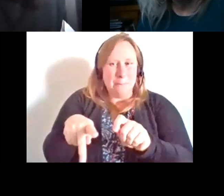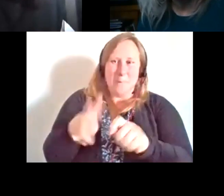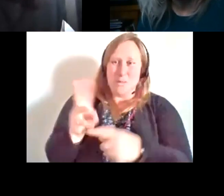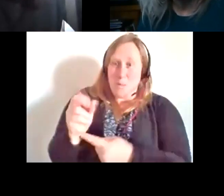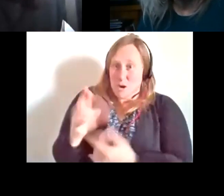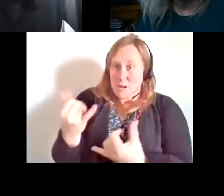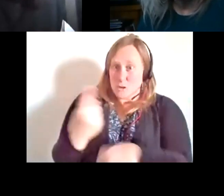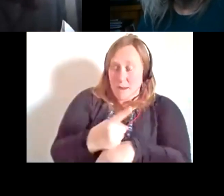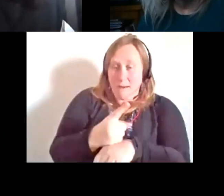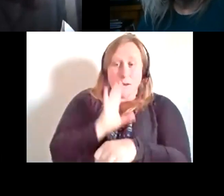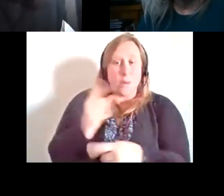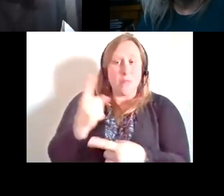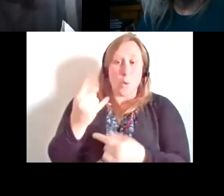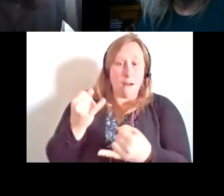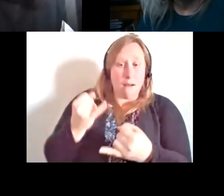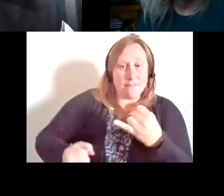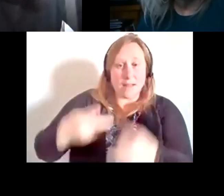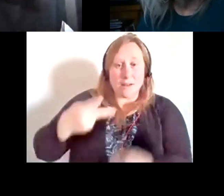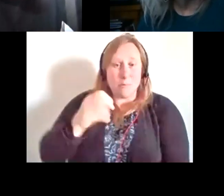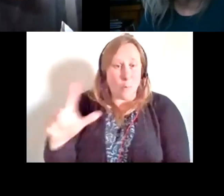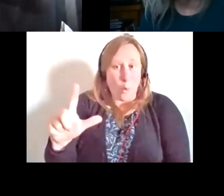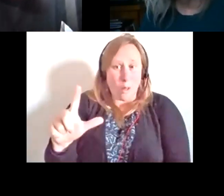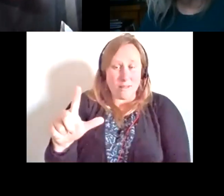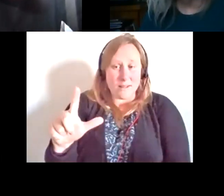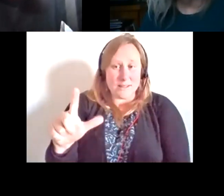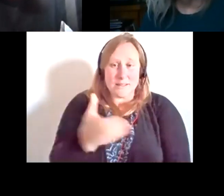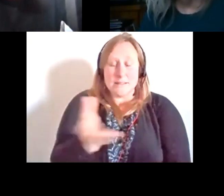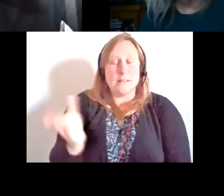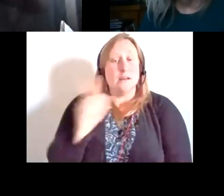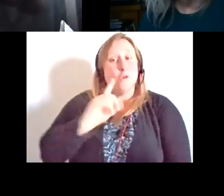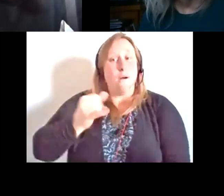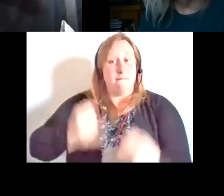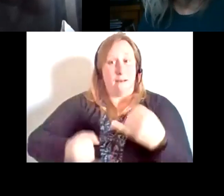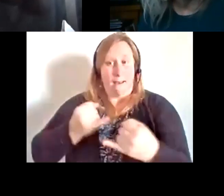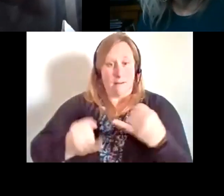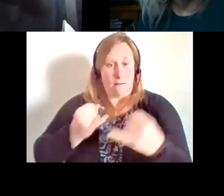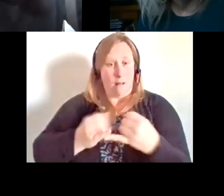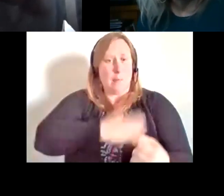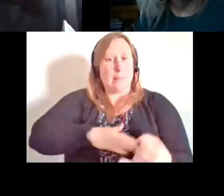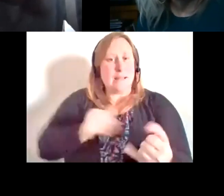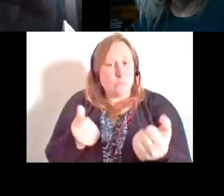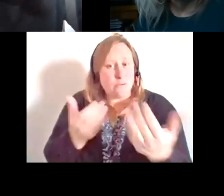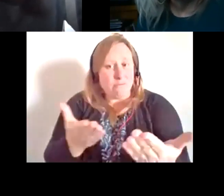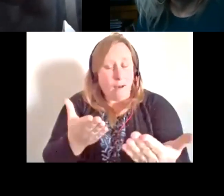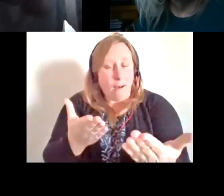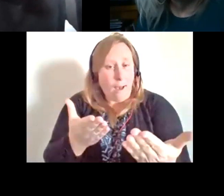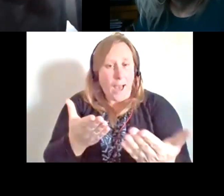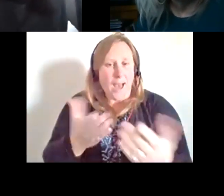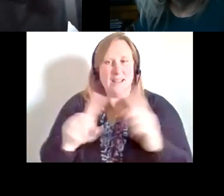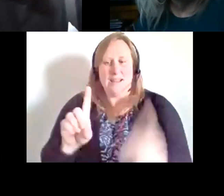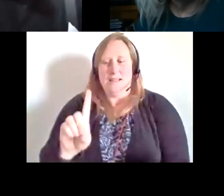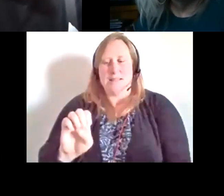today with one final poll. For our final poll, we ask that you please provide the following demographic